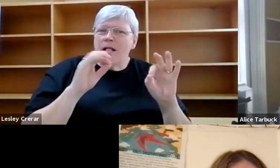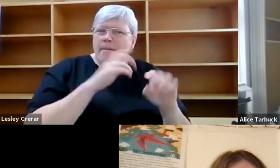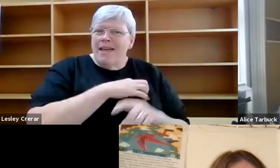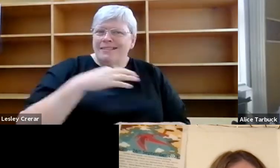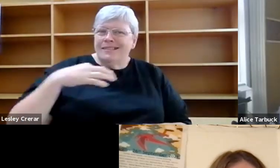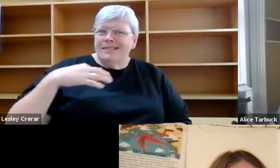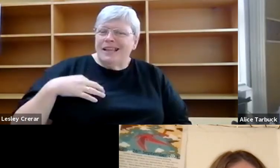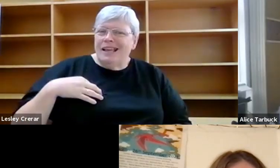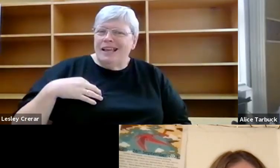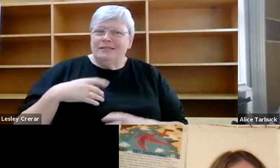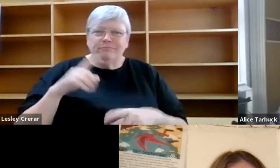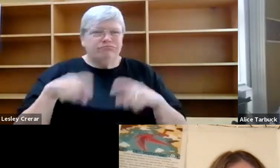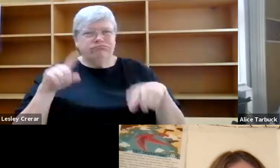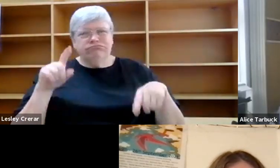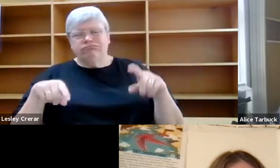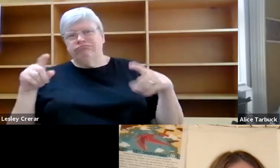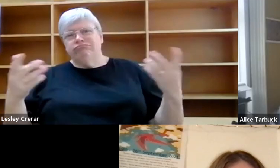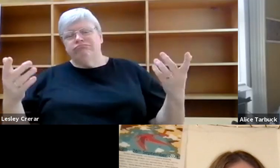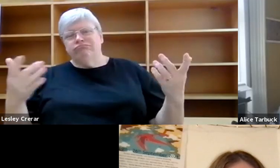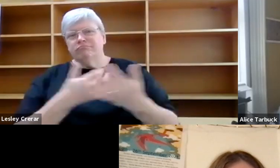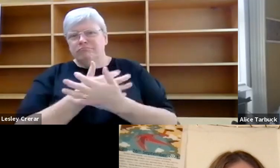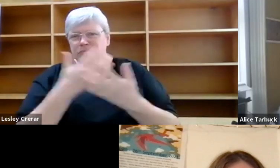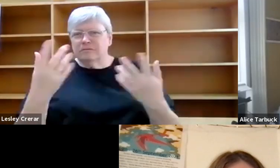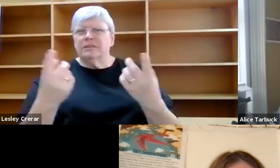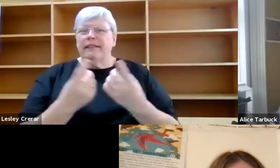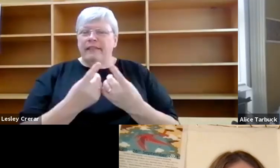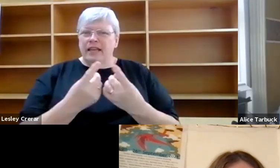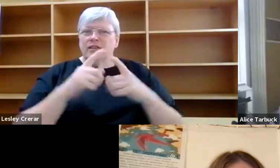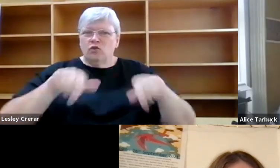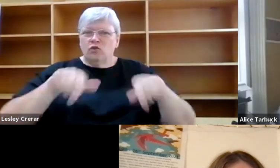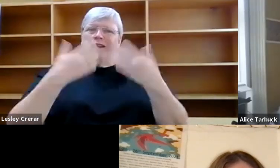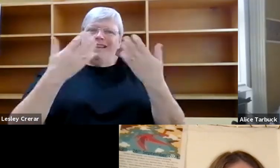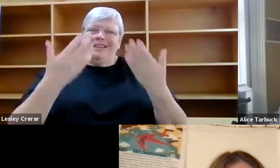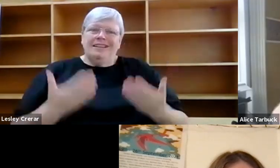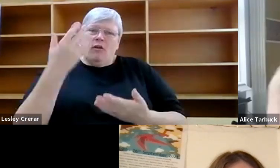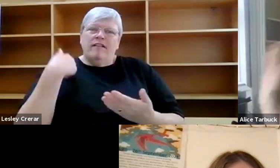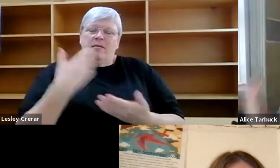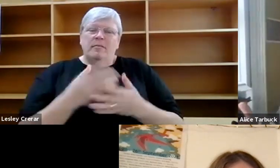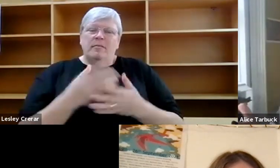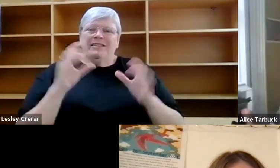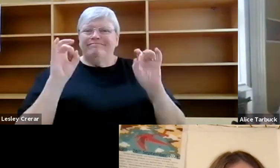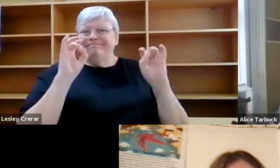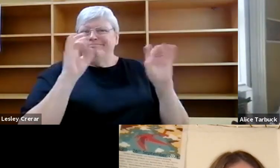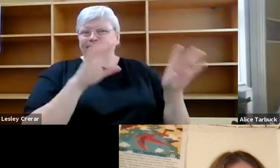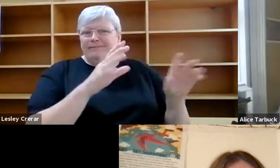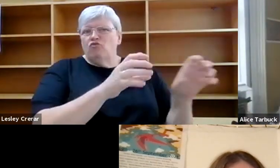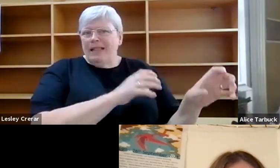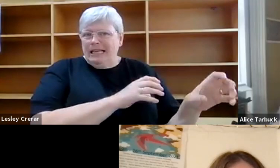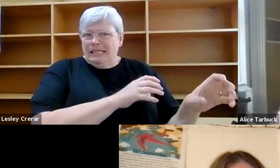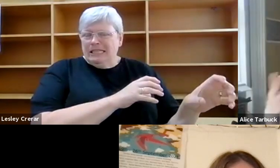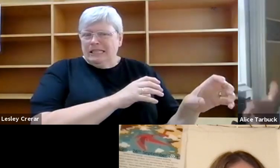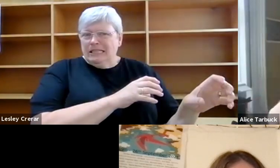all manner of things which we now have either discredited and come to reclaim or that